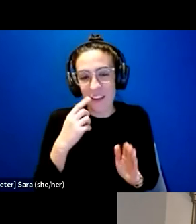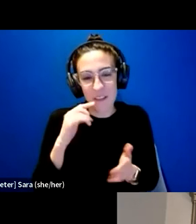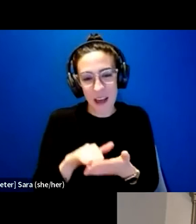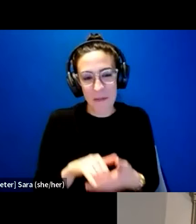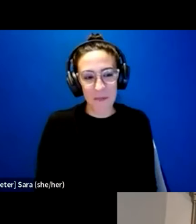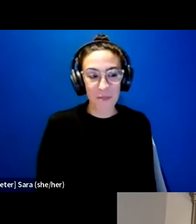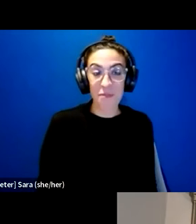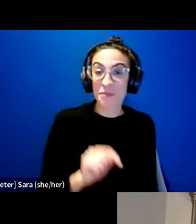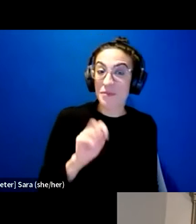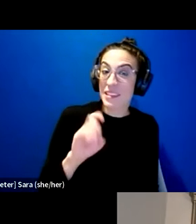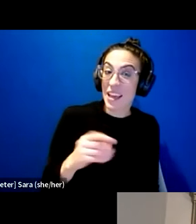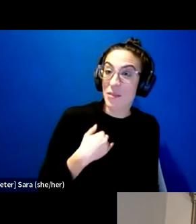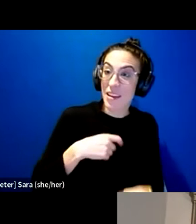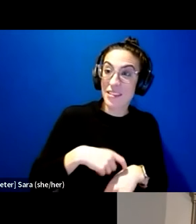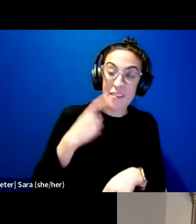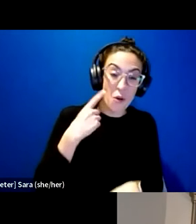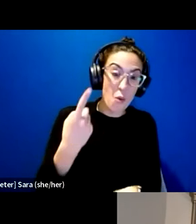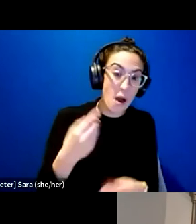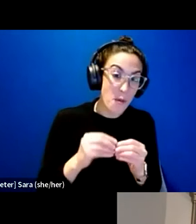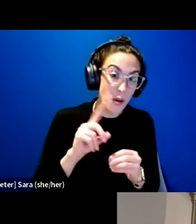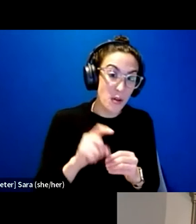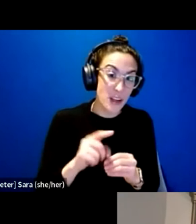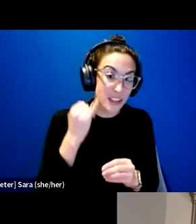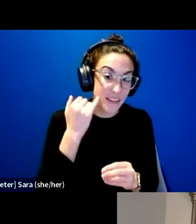We have time for one more question if anybody has a question for them.